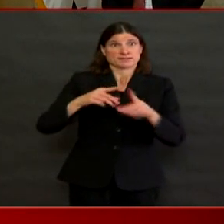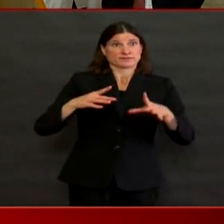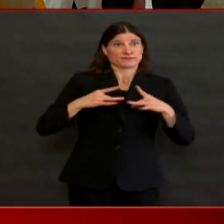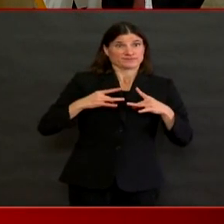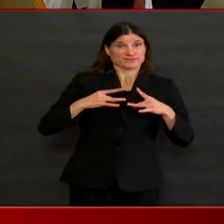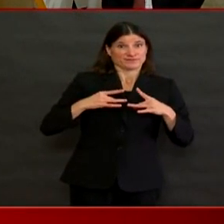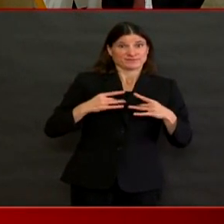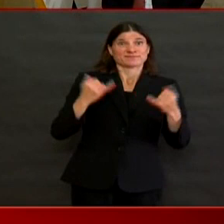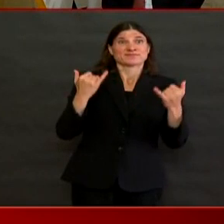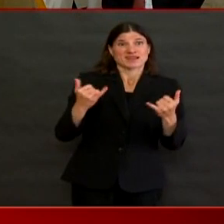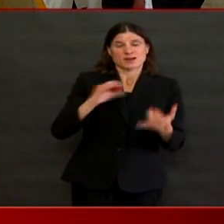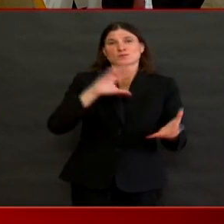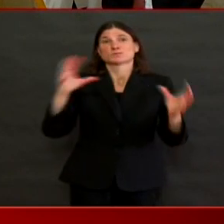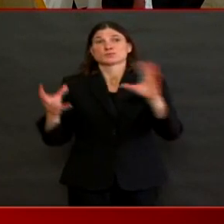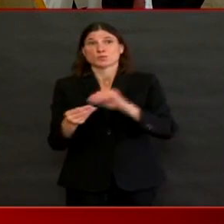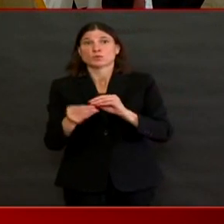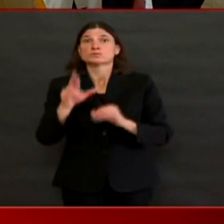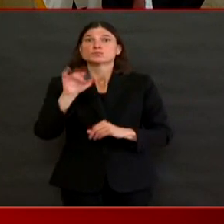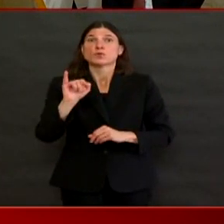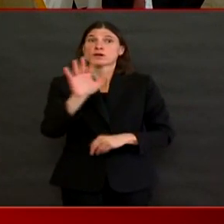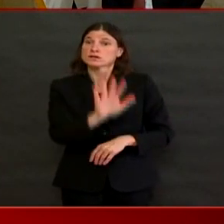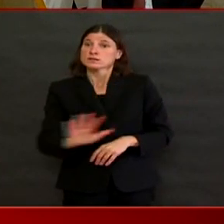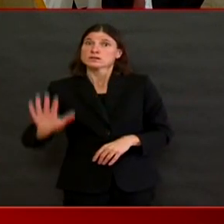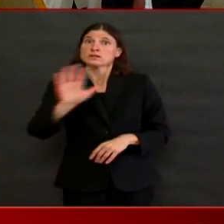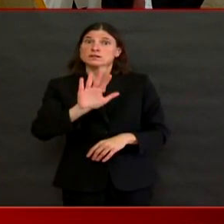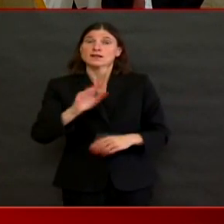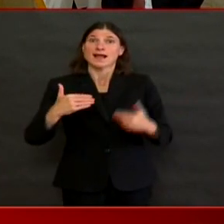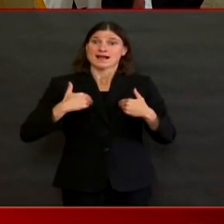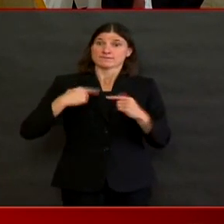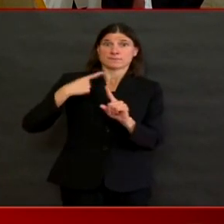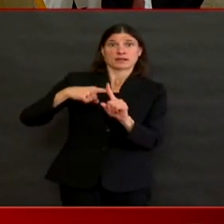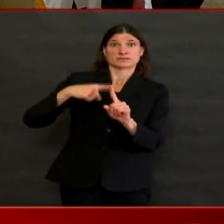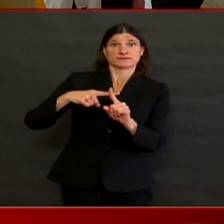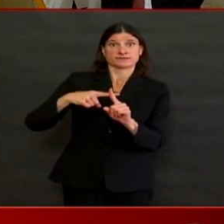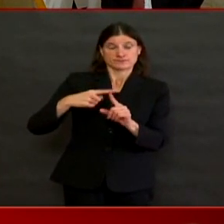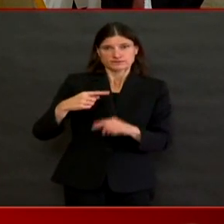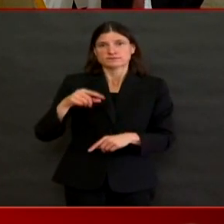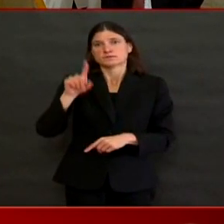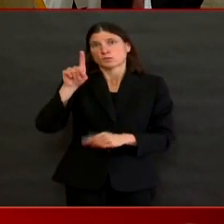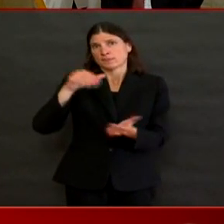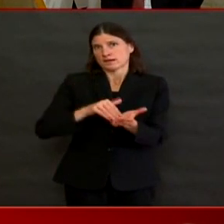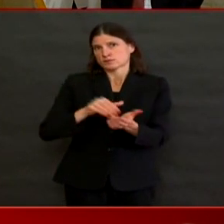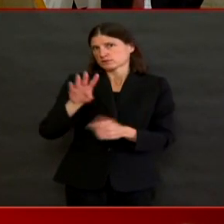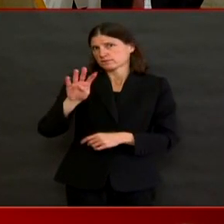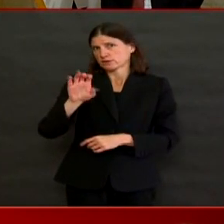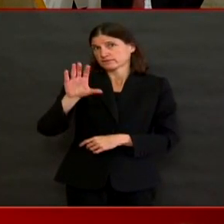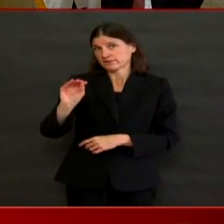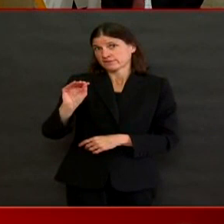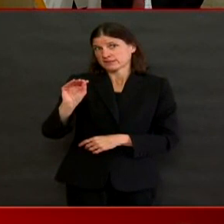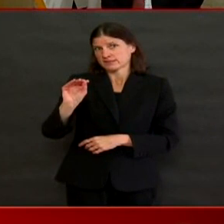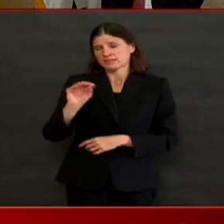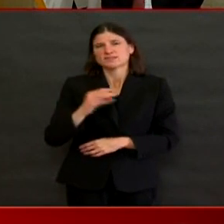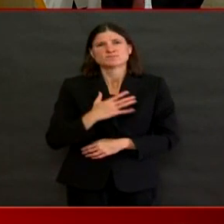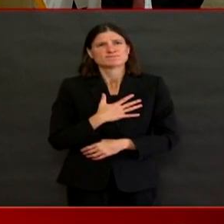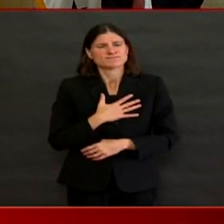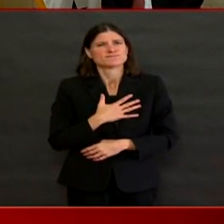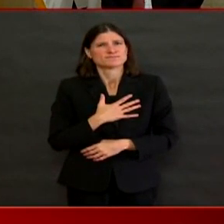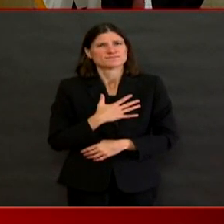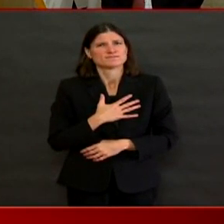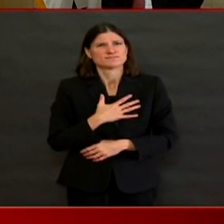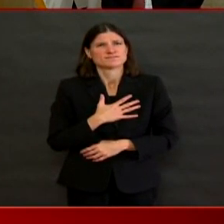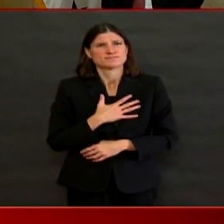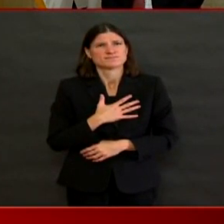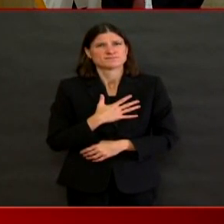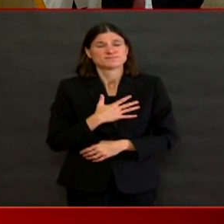As the Governor also shared, we sadly have five additional fatalities to report.